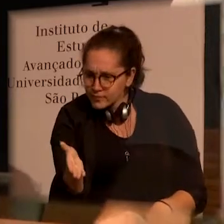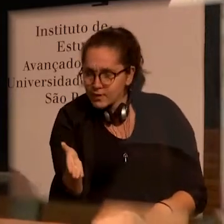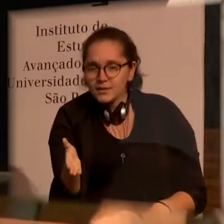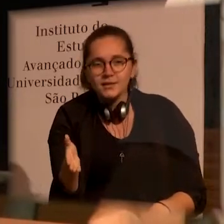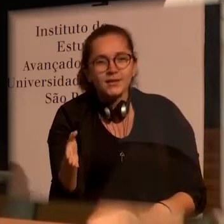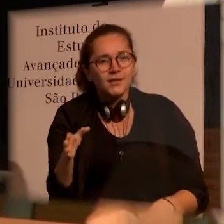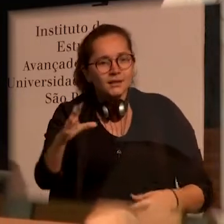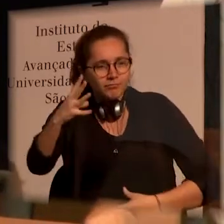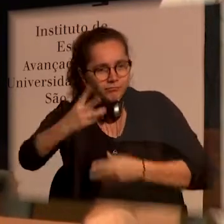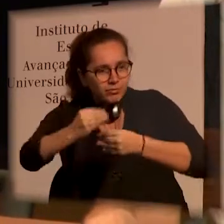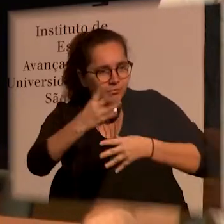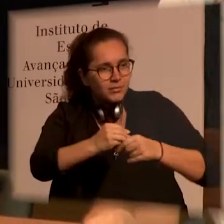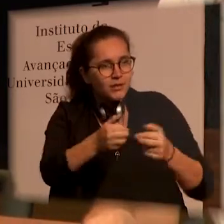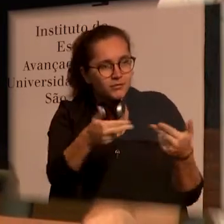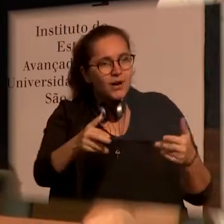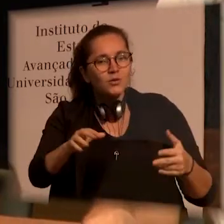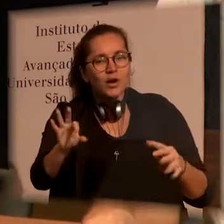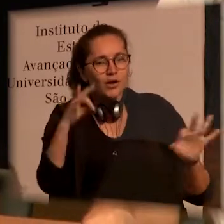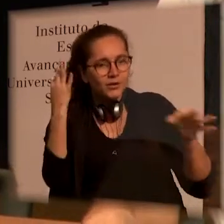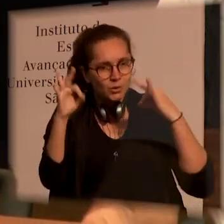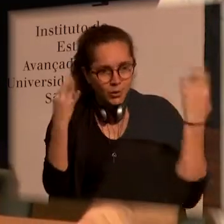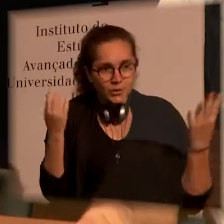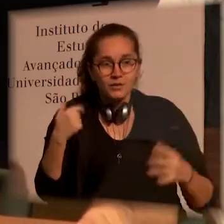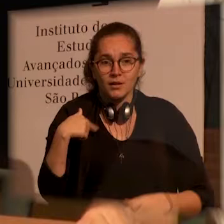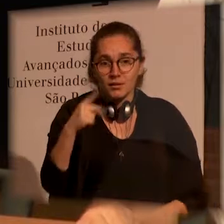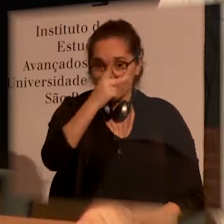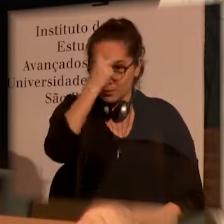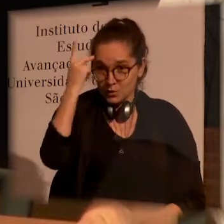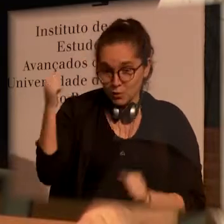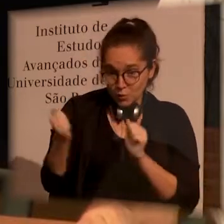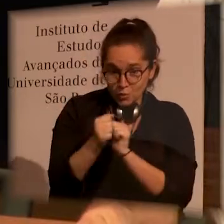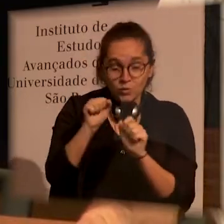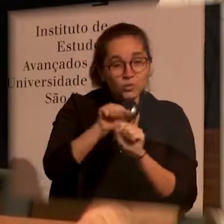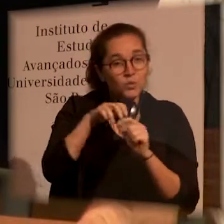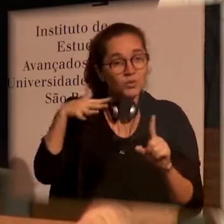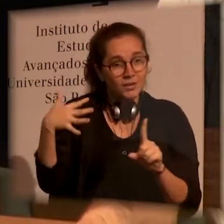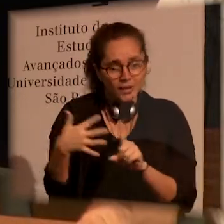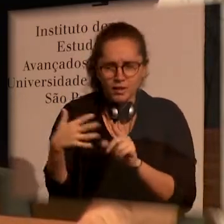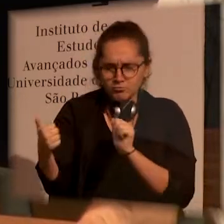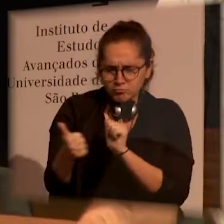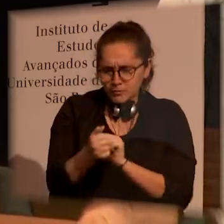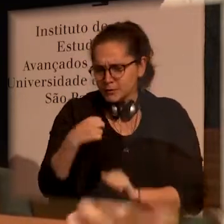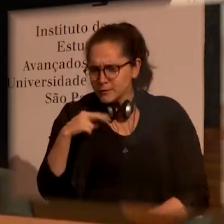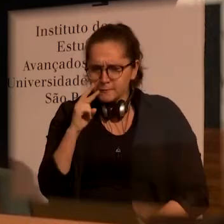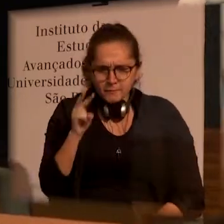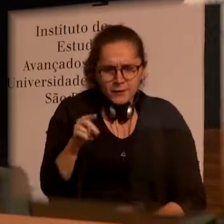that this, all these factors, that society,